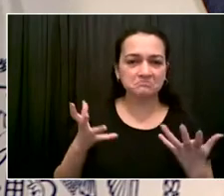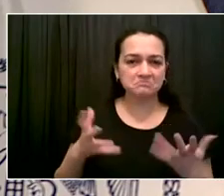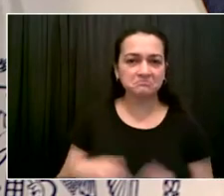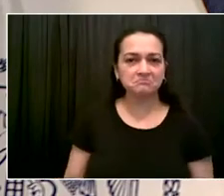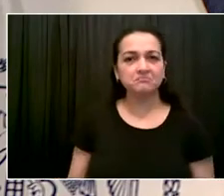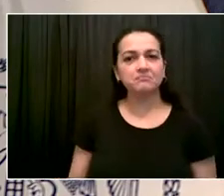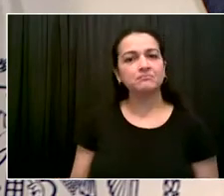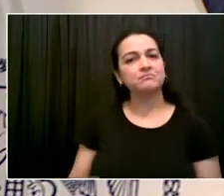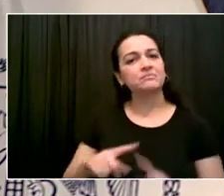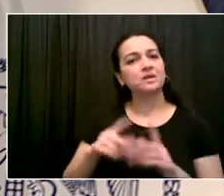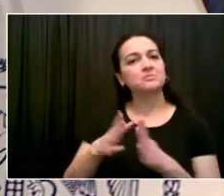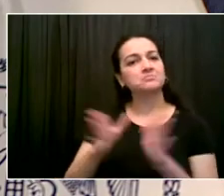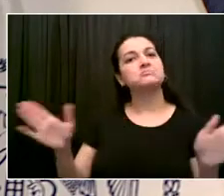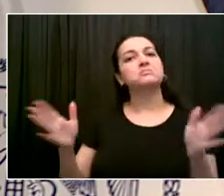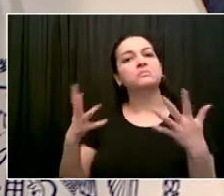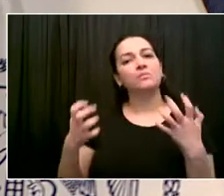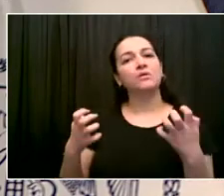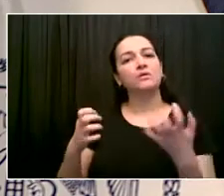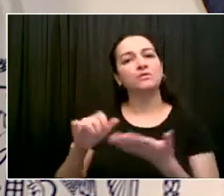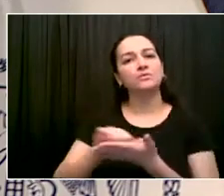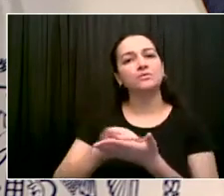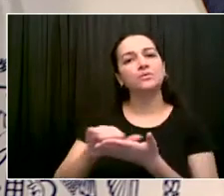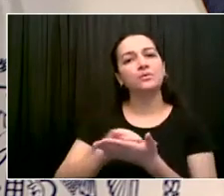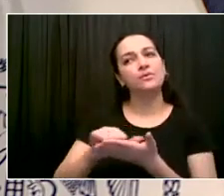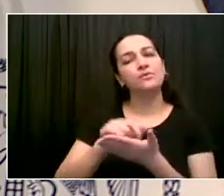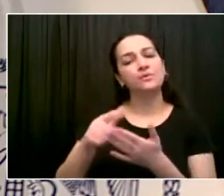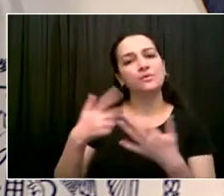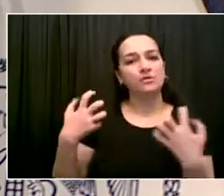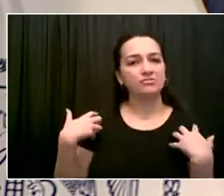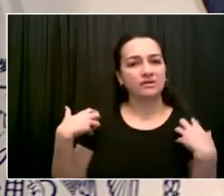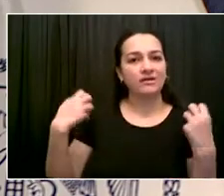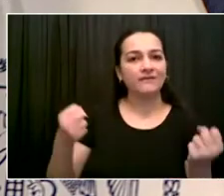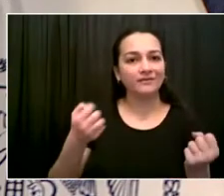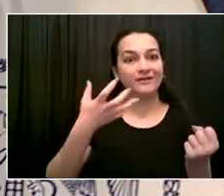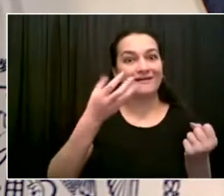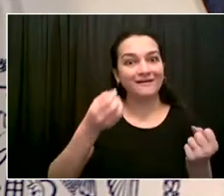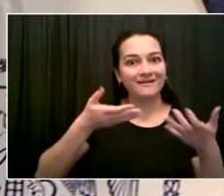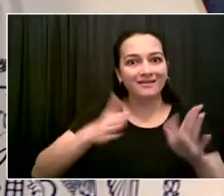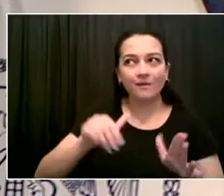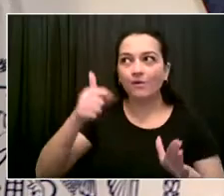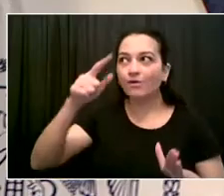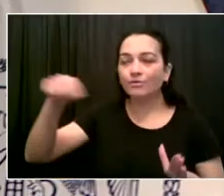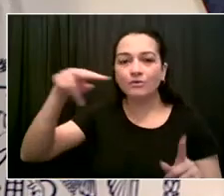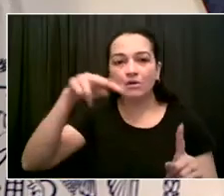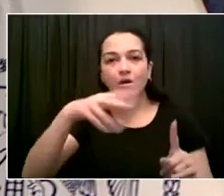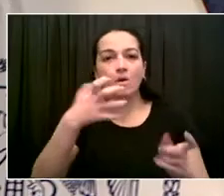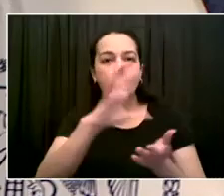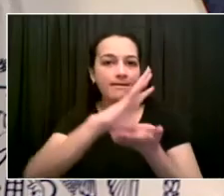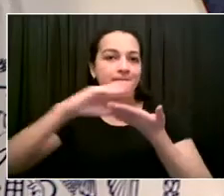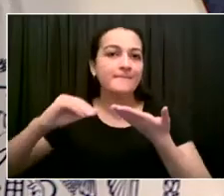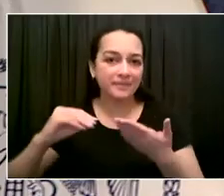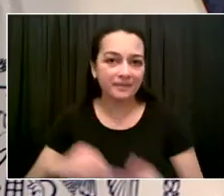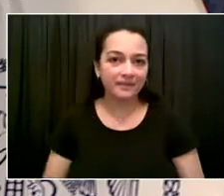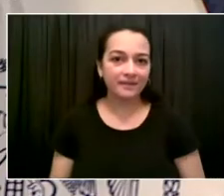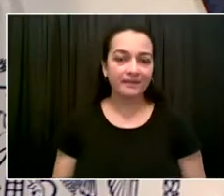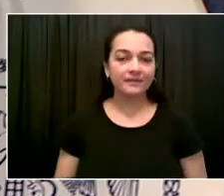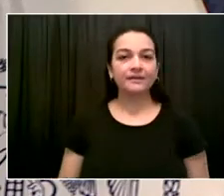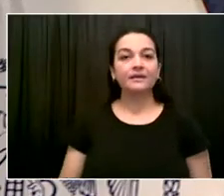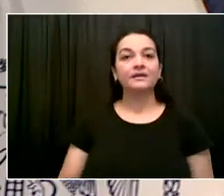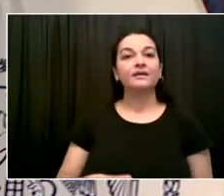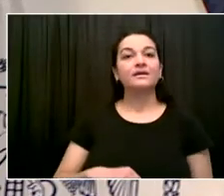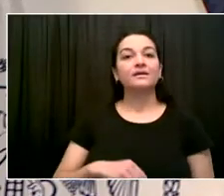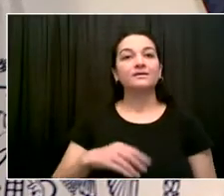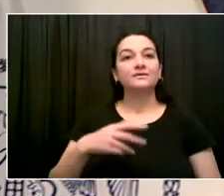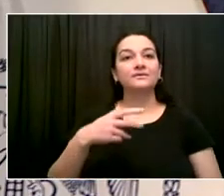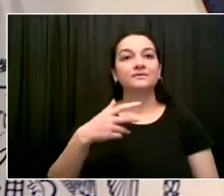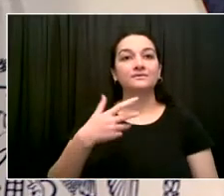vaccination levels. So it's great to be at 10 million doses. We certainly want to go a lot farther, but